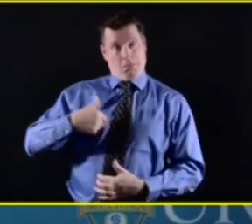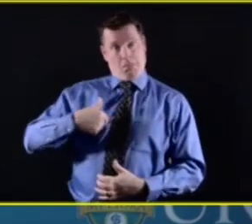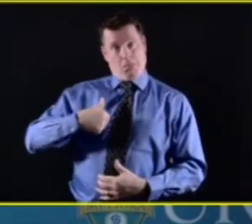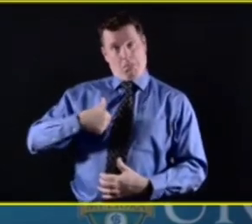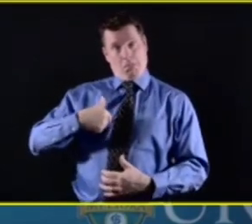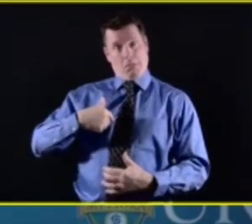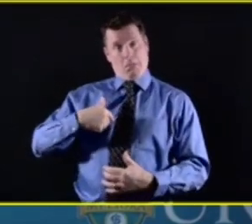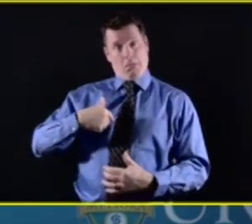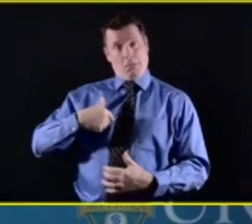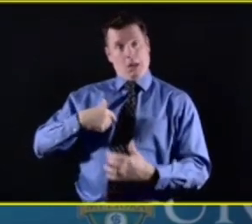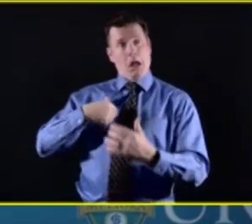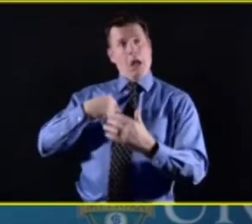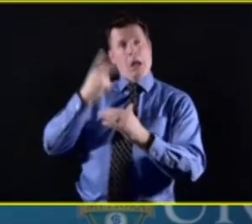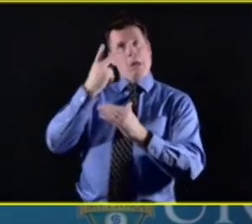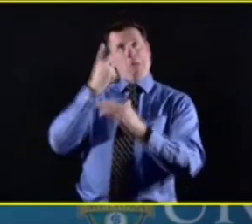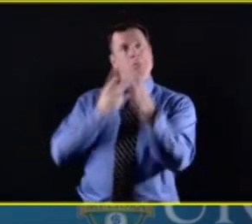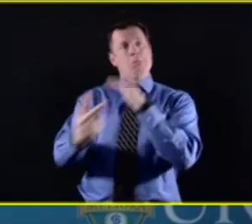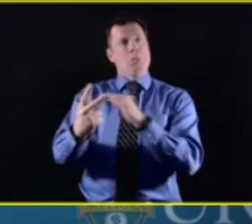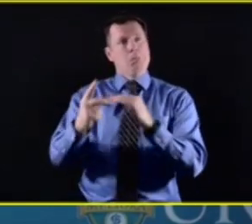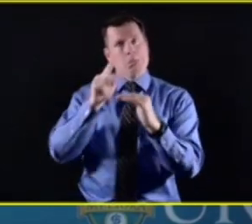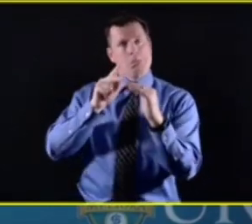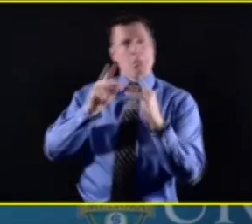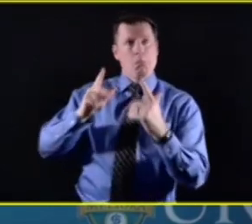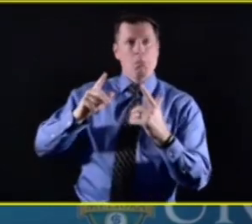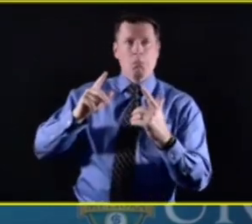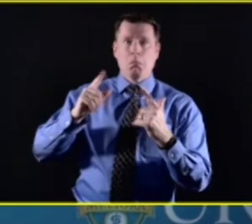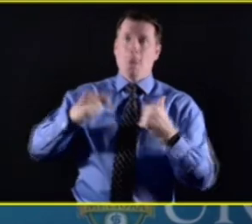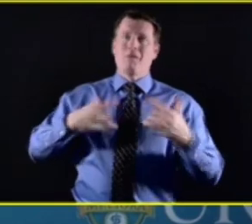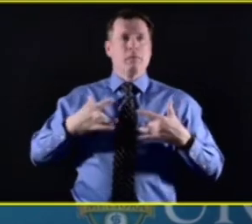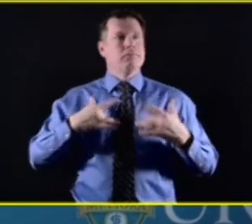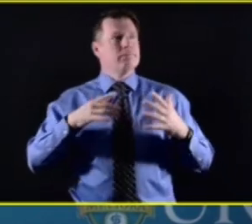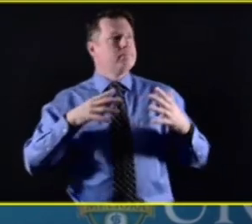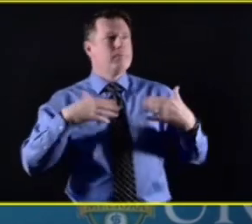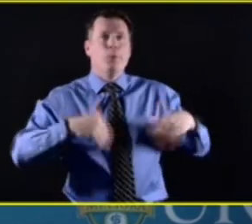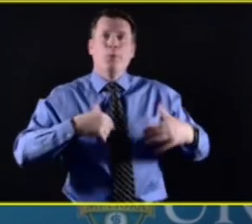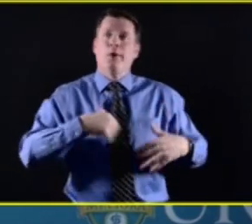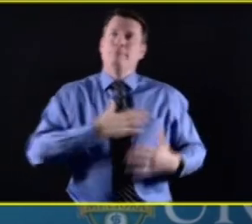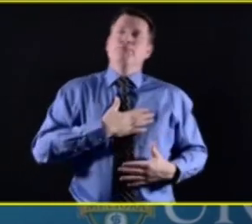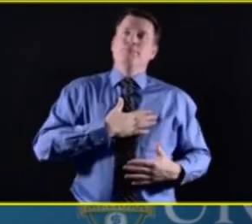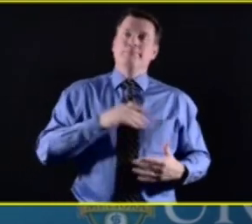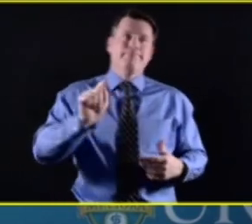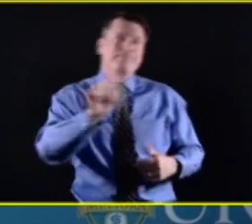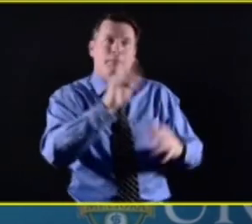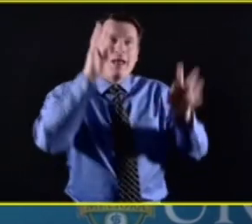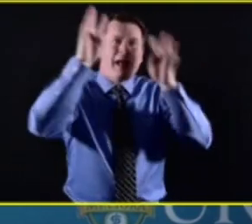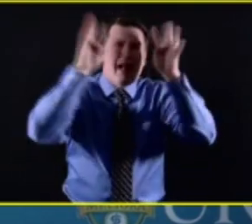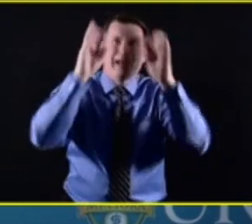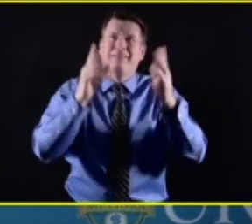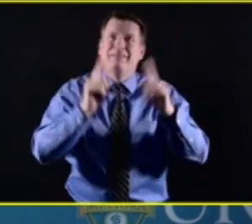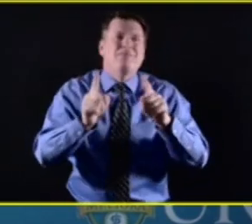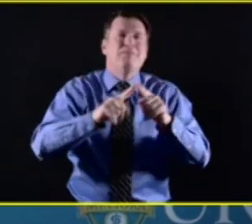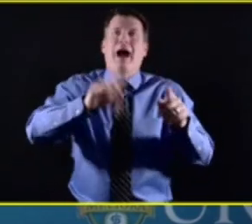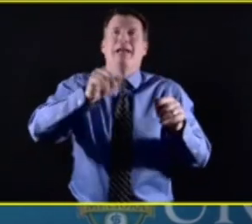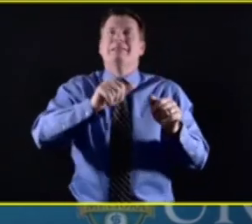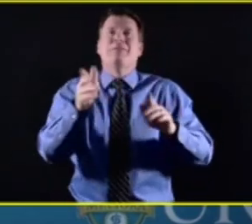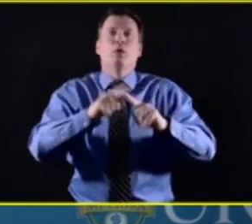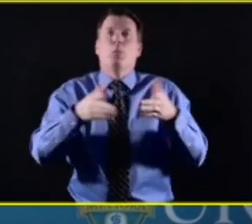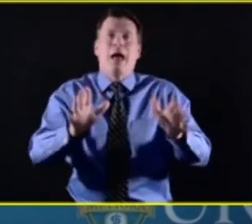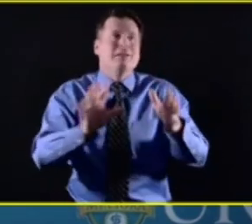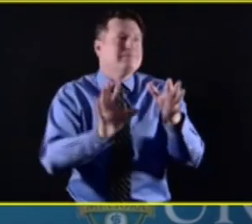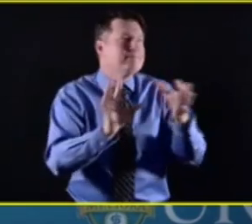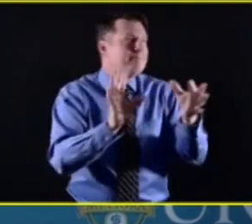ingenuity coming into the play here and making, uh, the circumstances that we're, we're currently under